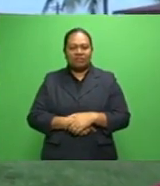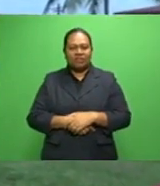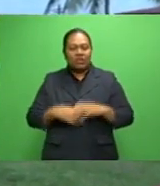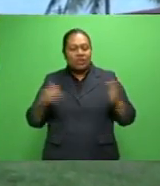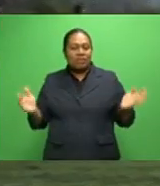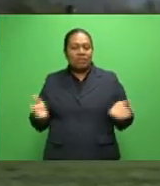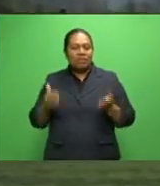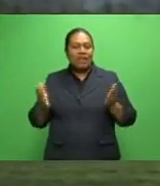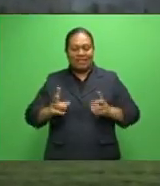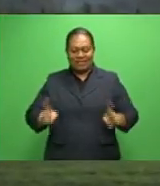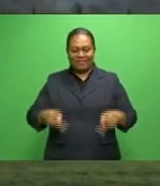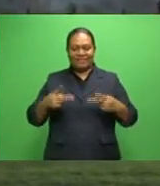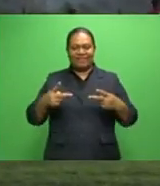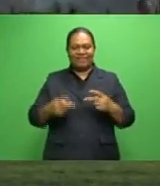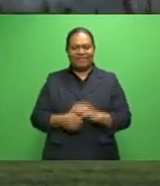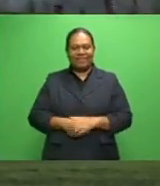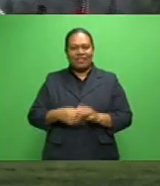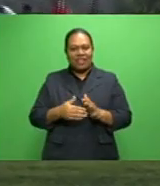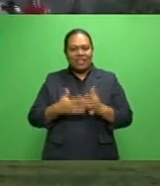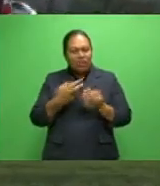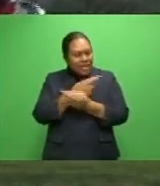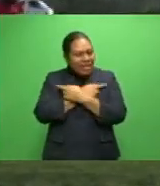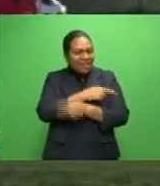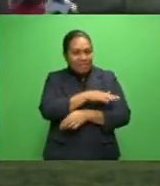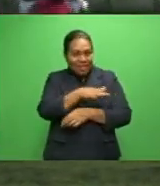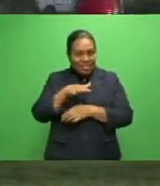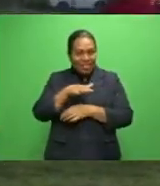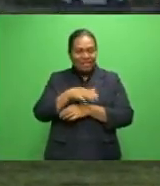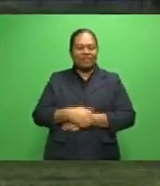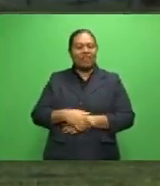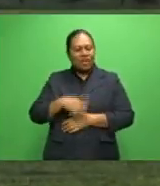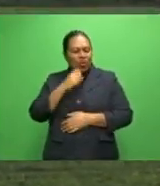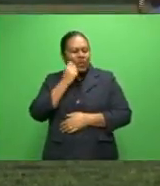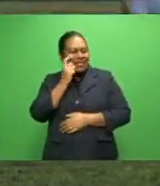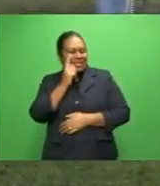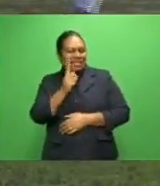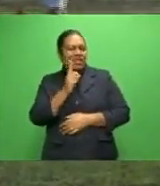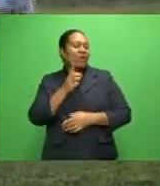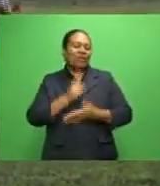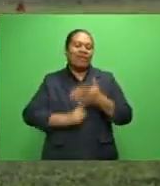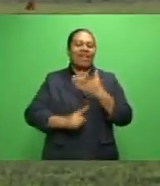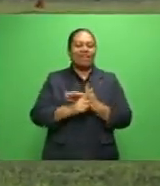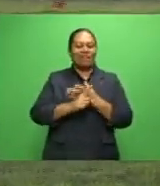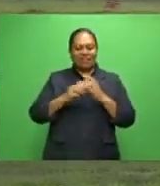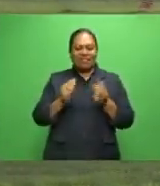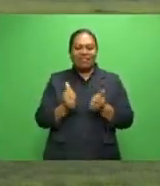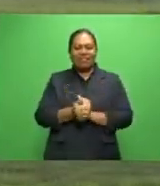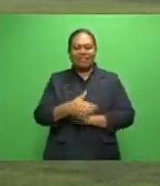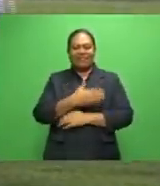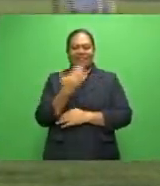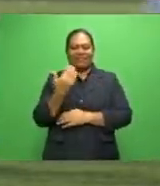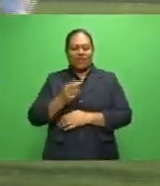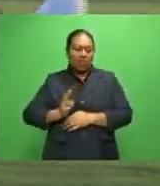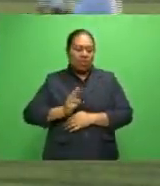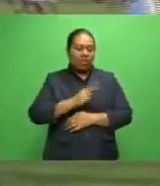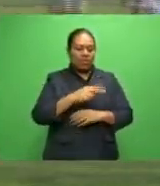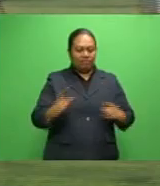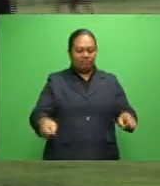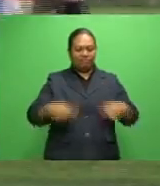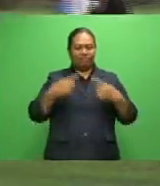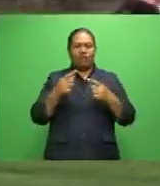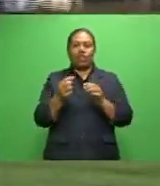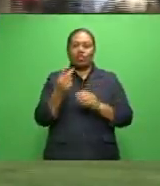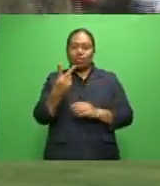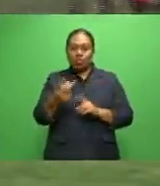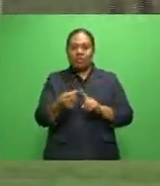the semifinal. So we respect them, and we'll see a game day out. Rewa will play Mba at 2 p.m.